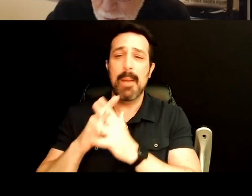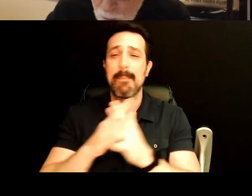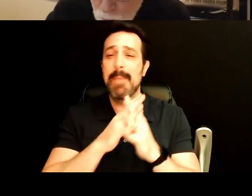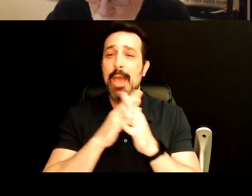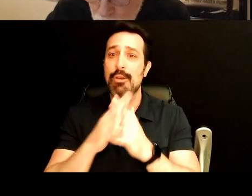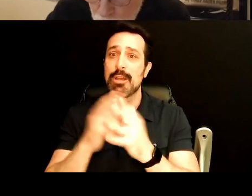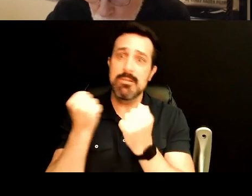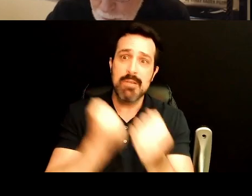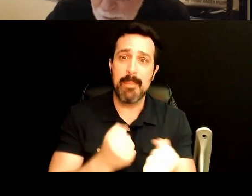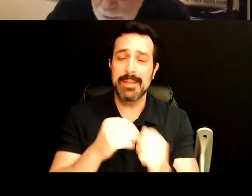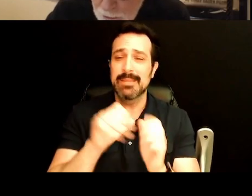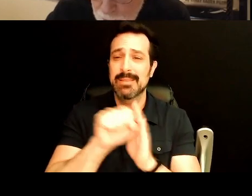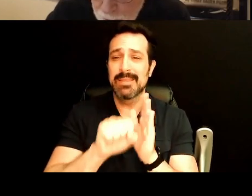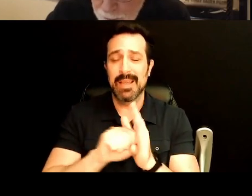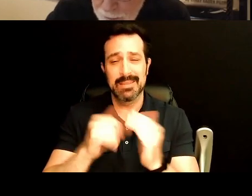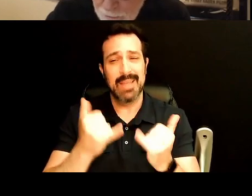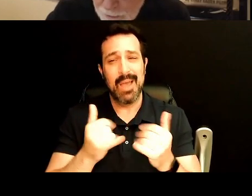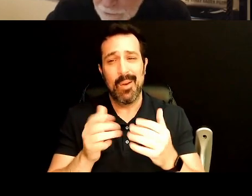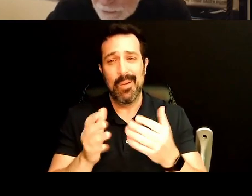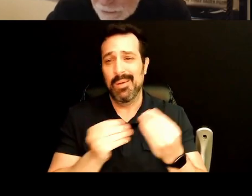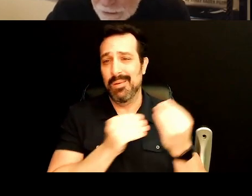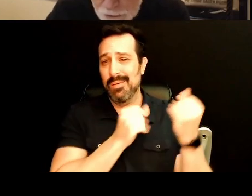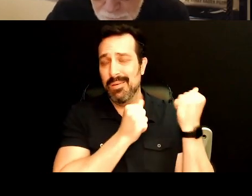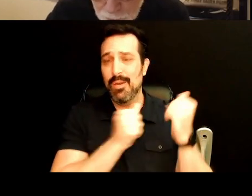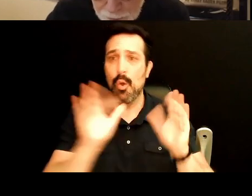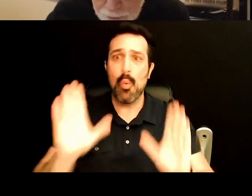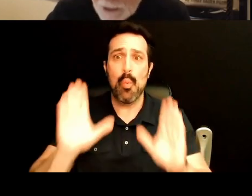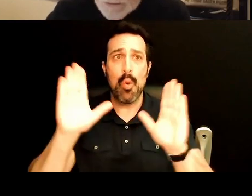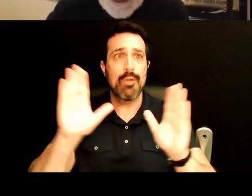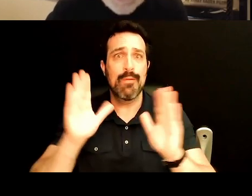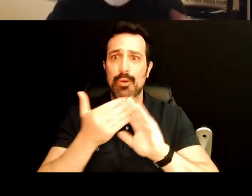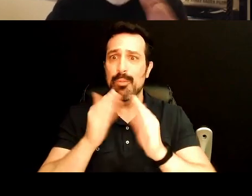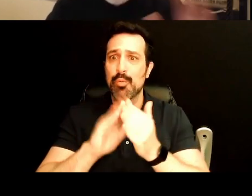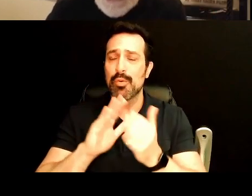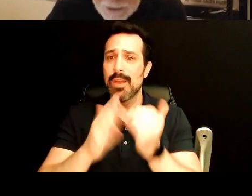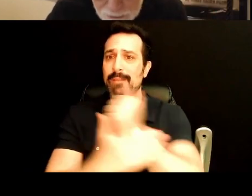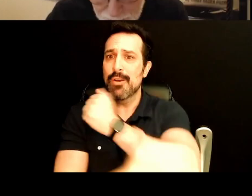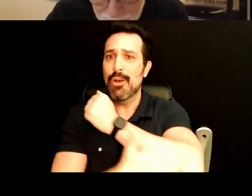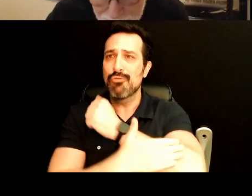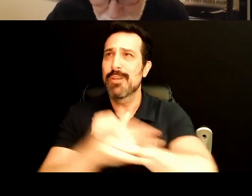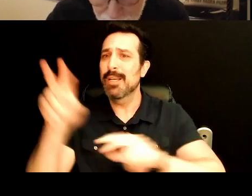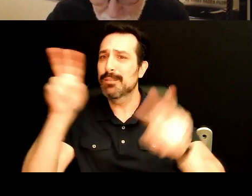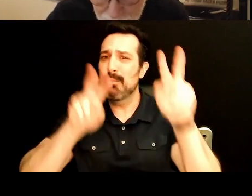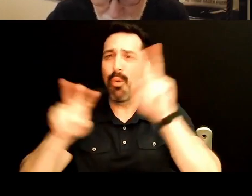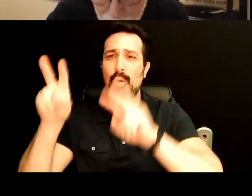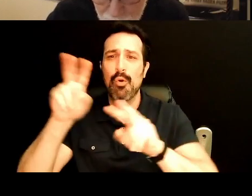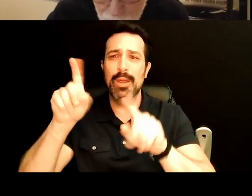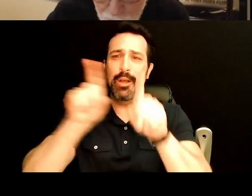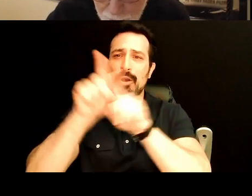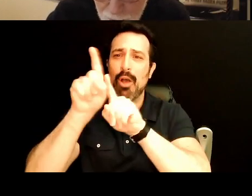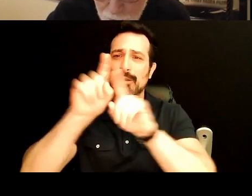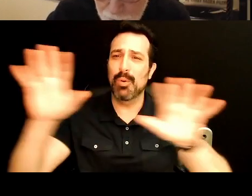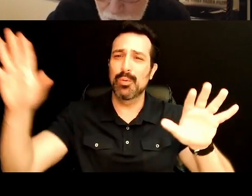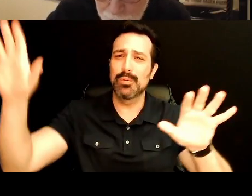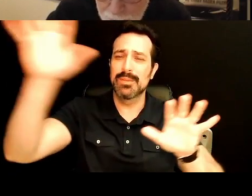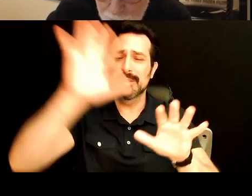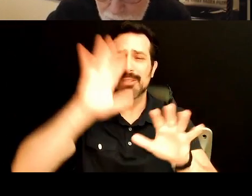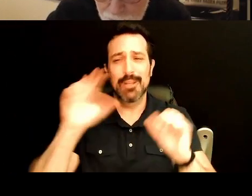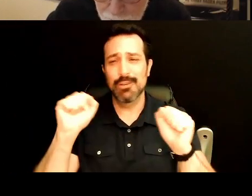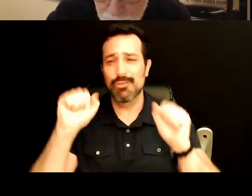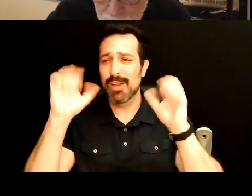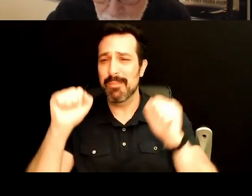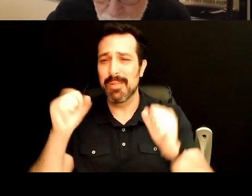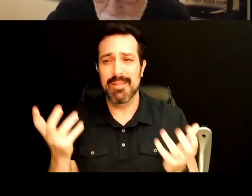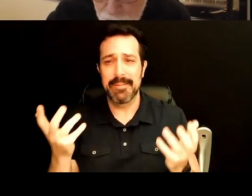to an end. Wonderful community of countries is exploring the cosmos. It's just so great to see. It's incredible. To our credit, we have